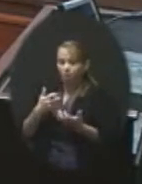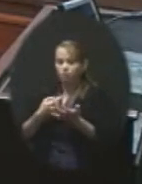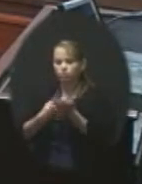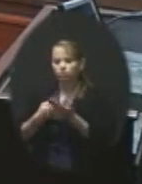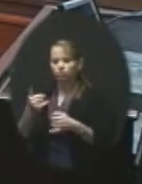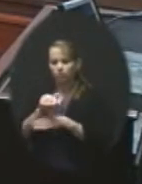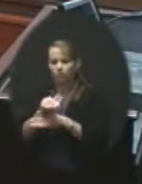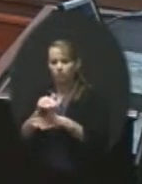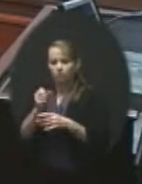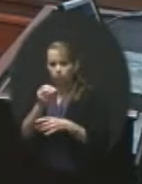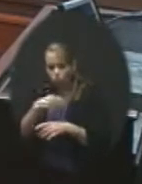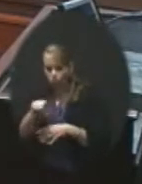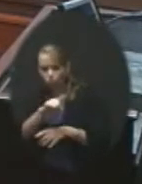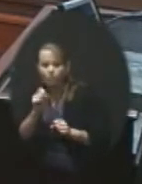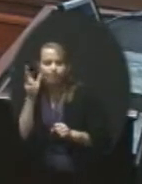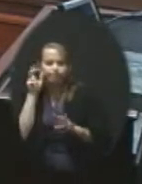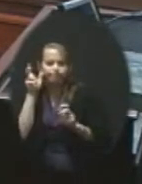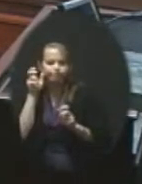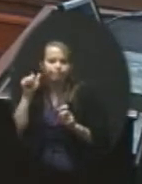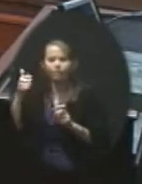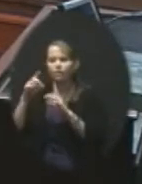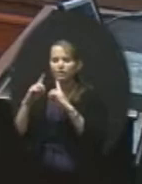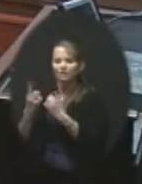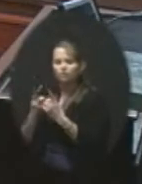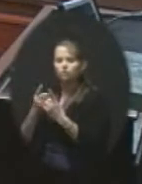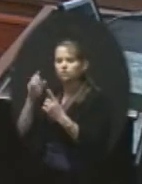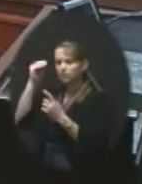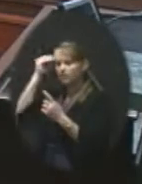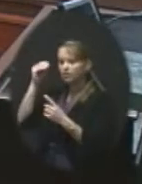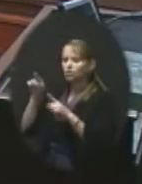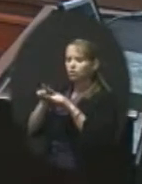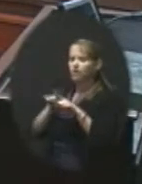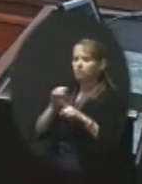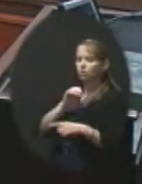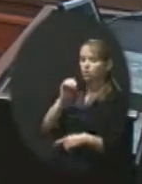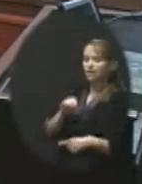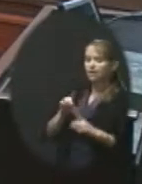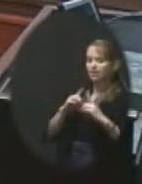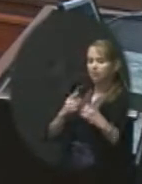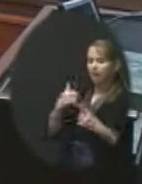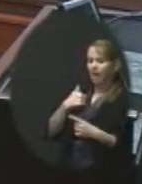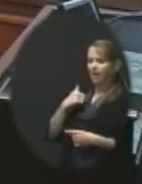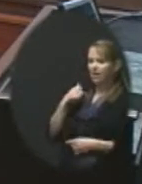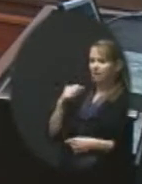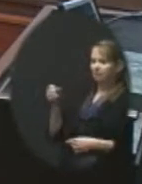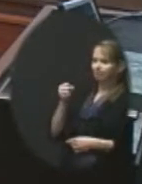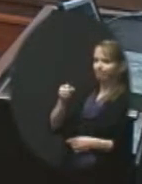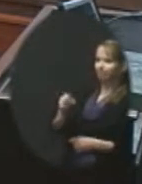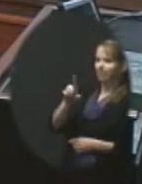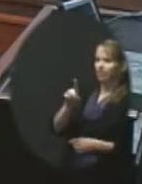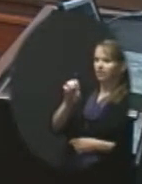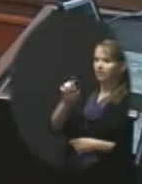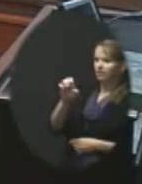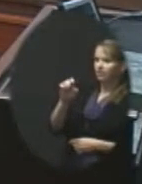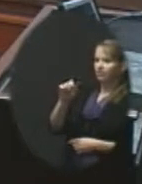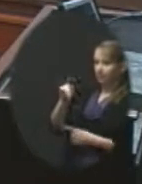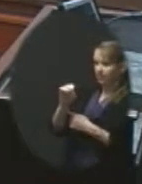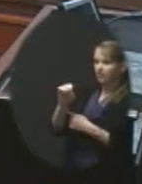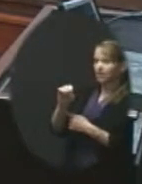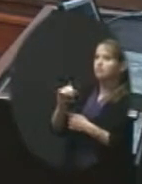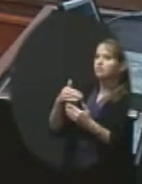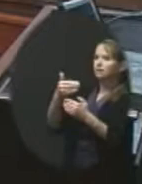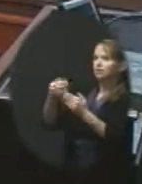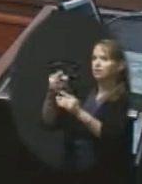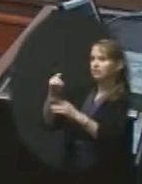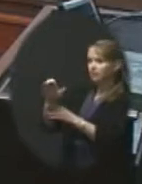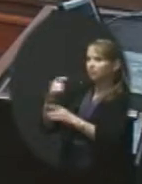because as the Olathe School District, as the delegate now, I'm going to have to go in December and cast a